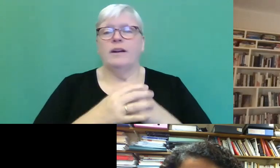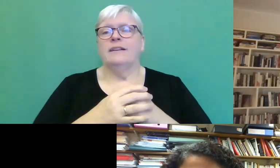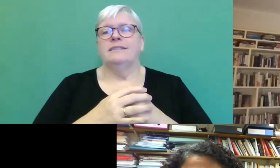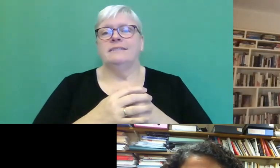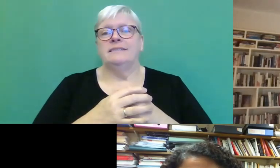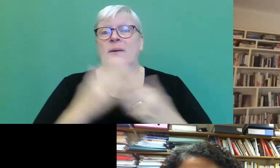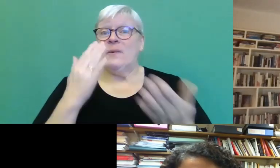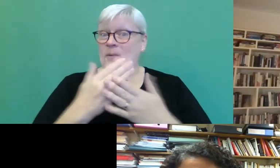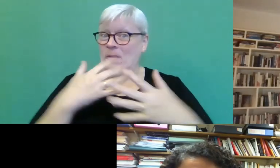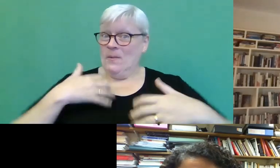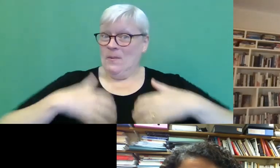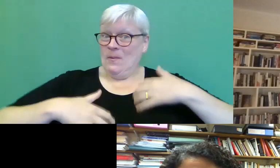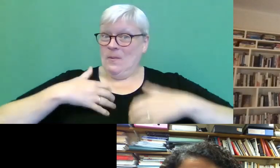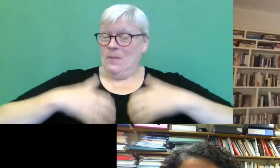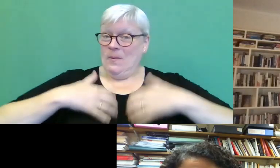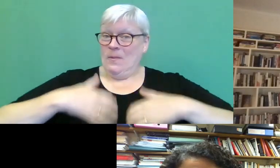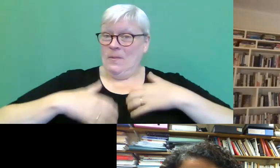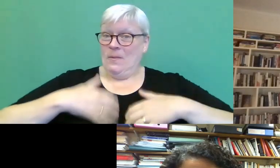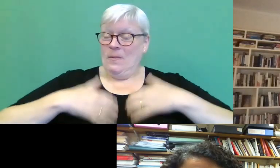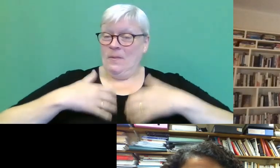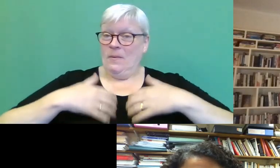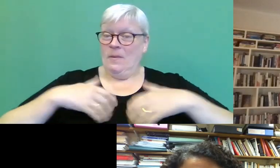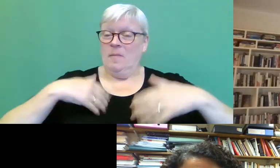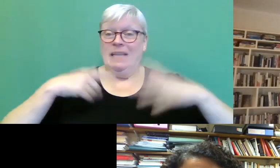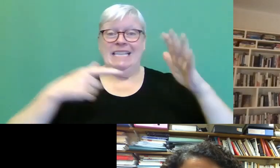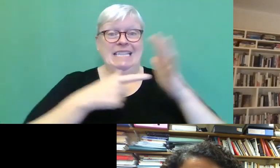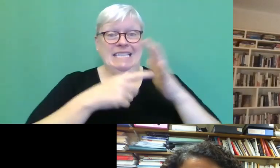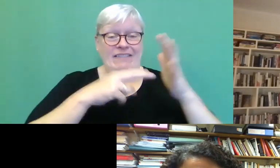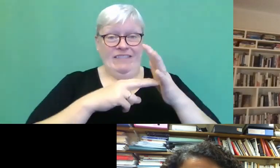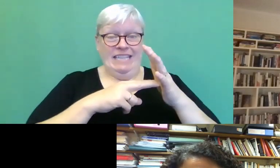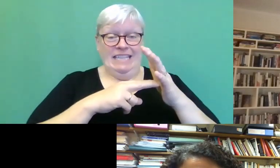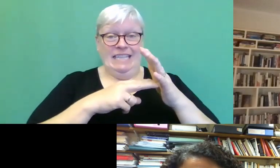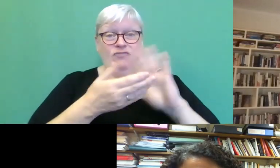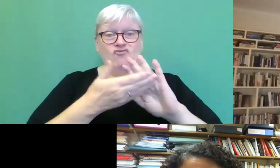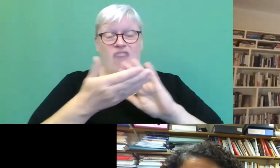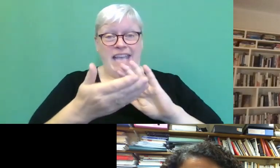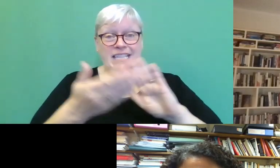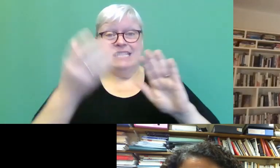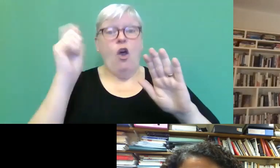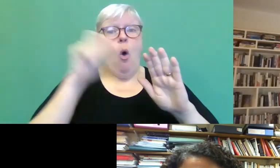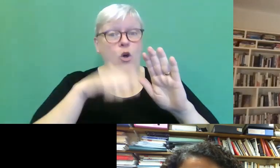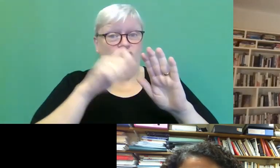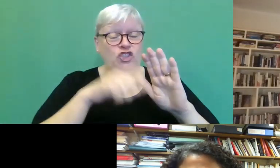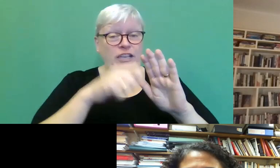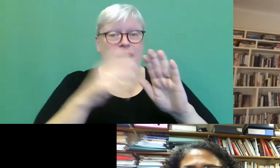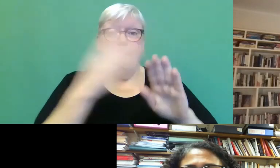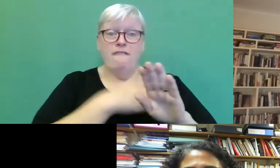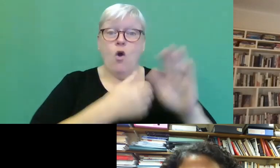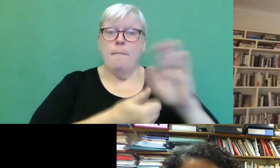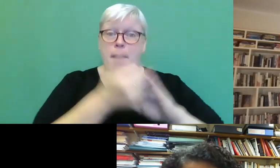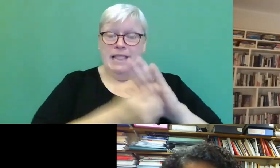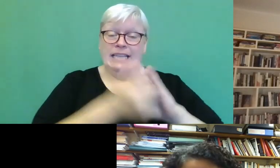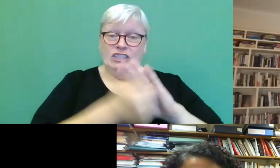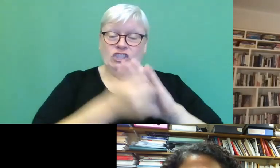exciting. There was, um, an auction for the television rights before the book was published. And,